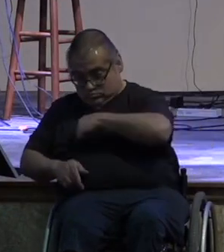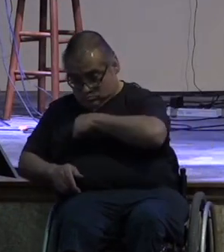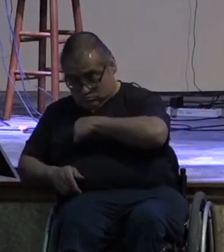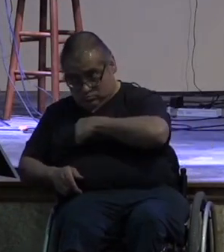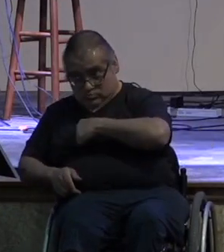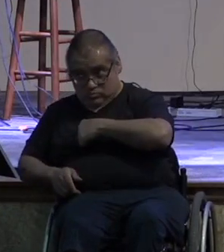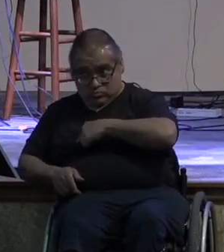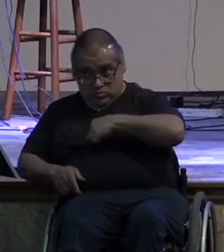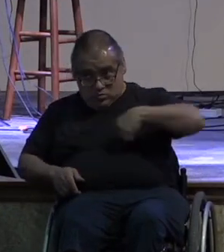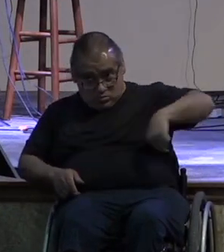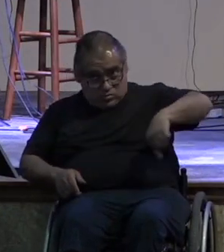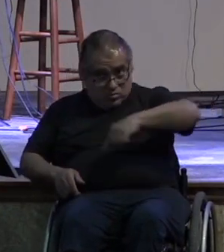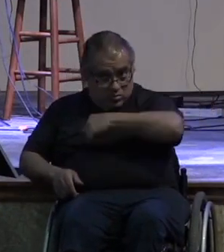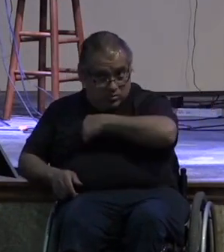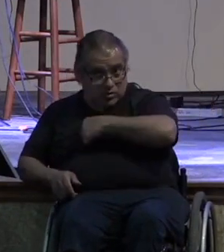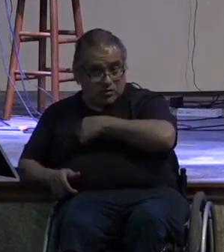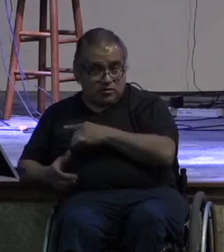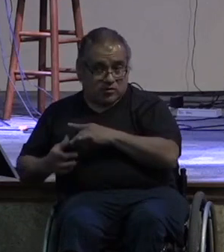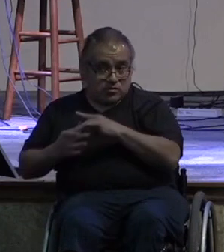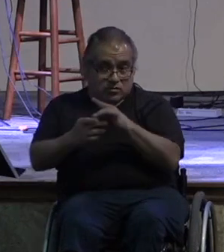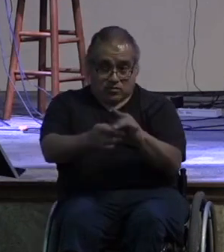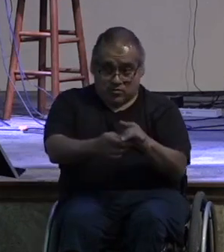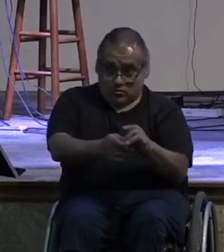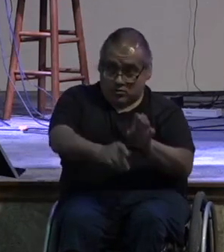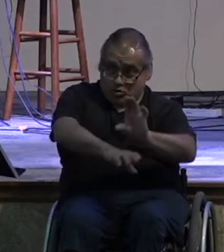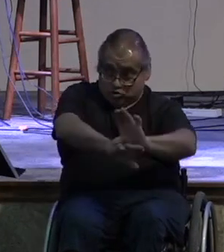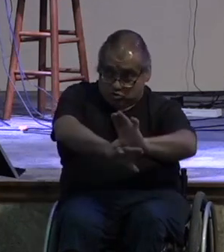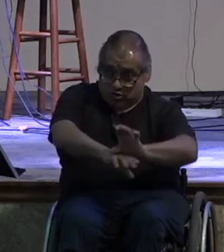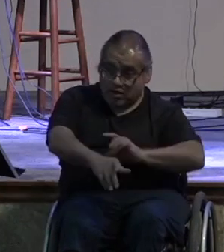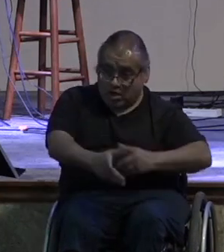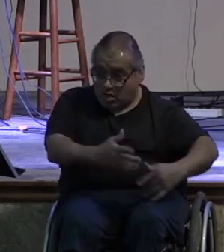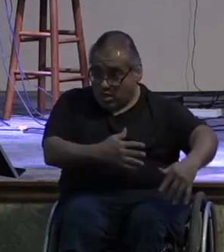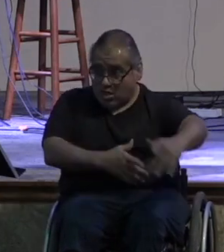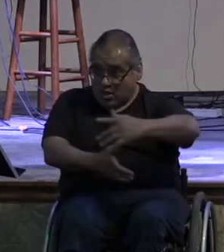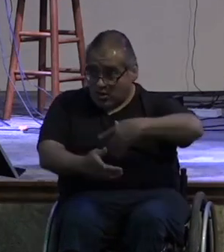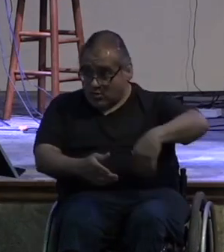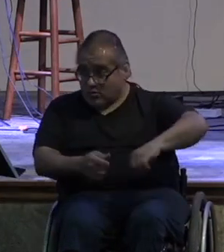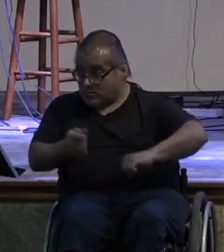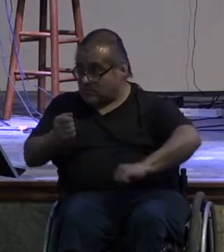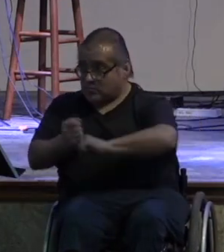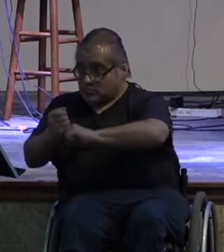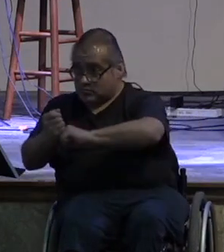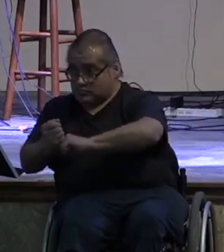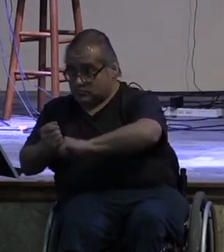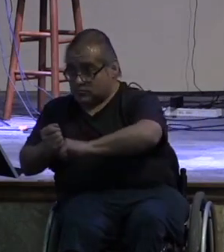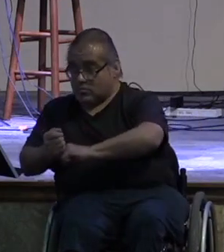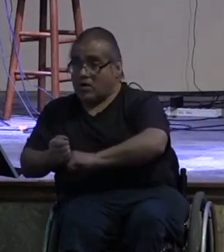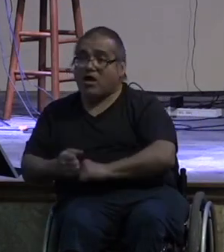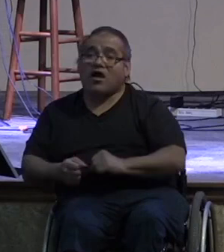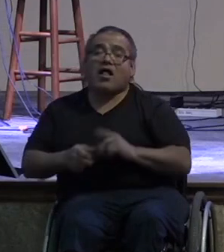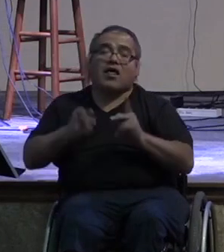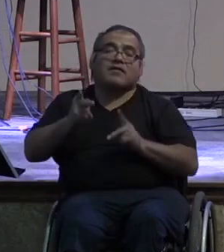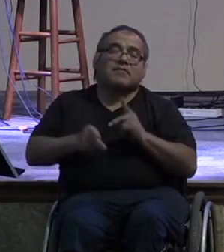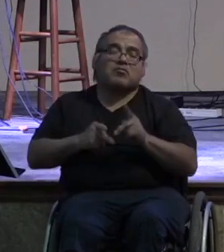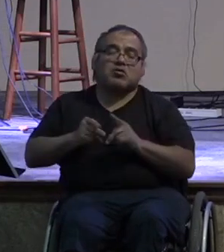it's us coming together to do something you might be a skilled administrator guess what there's a lot of people in this